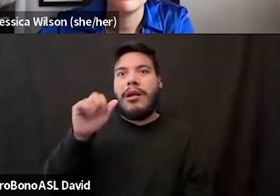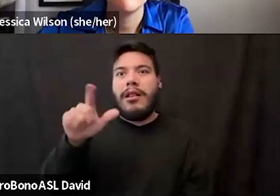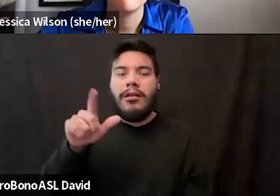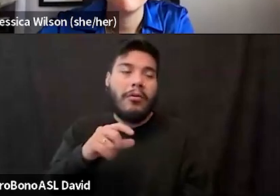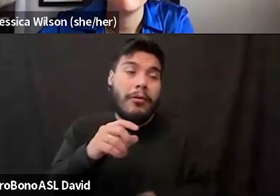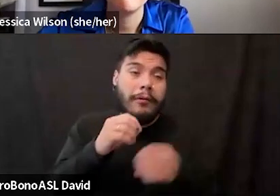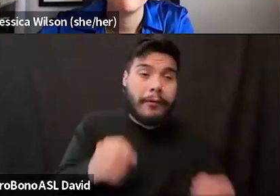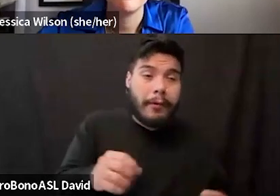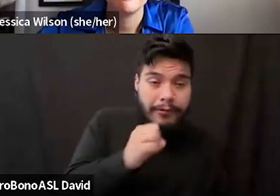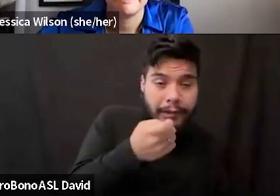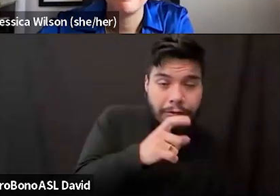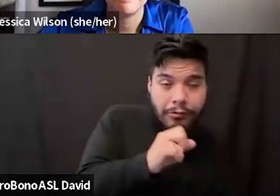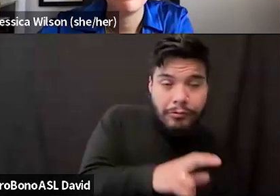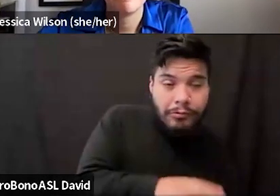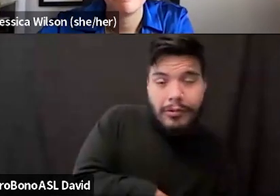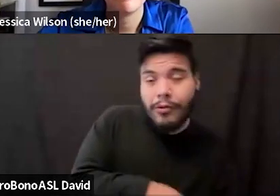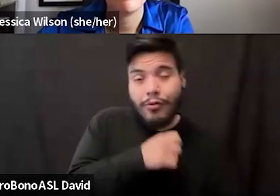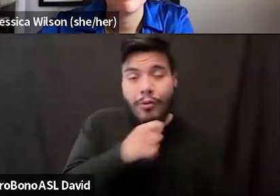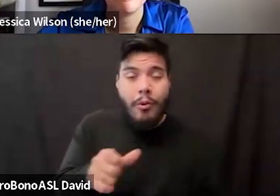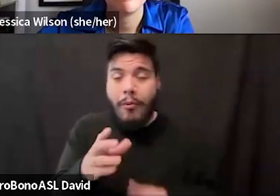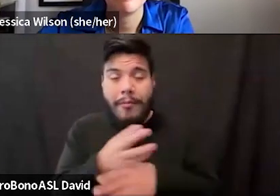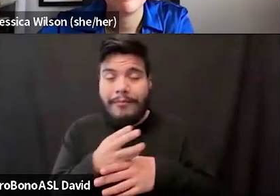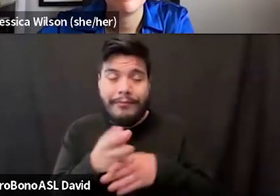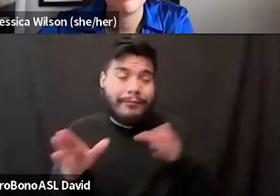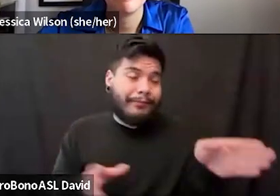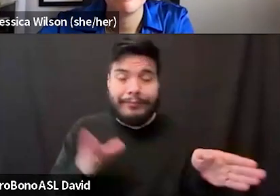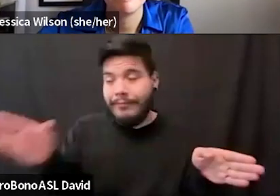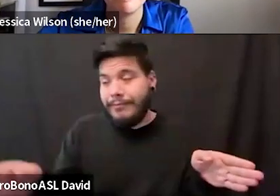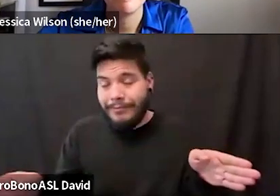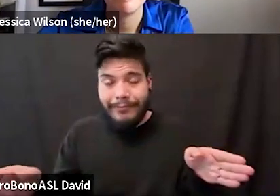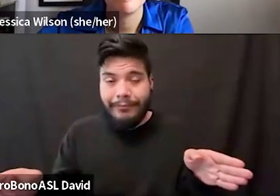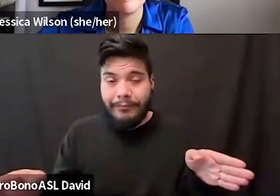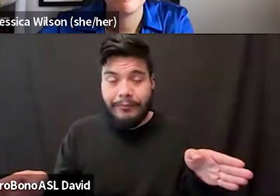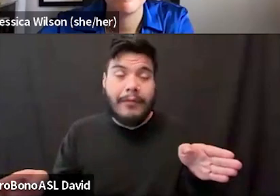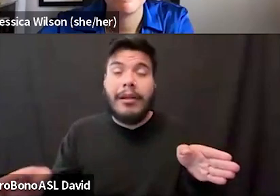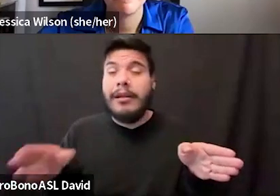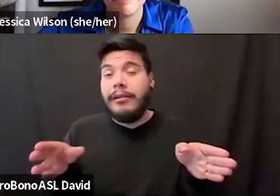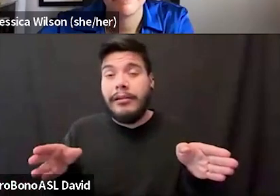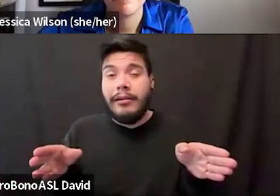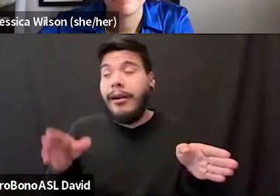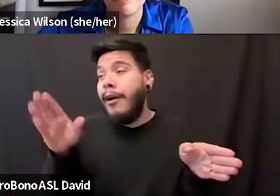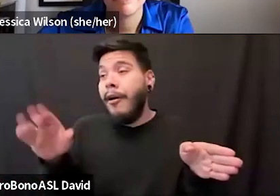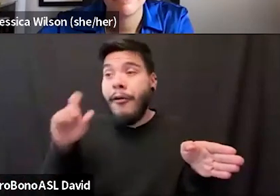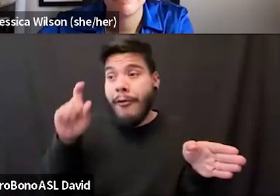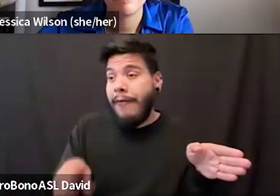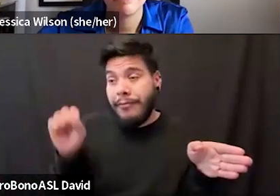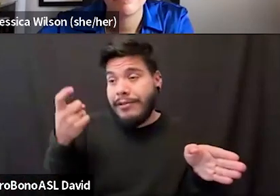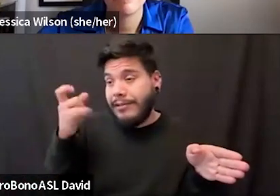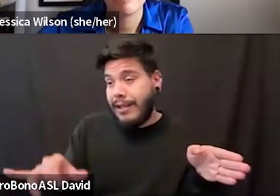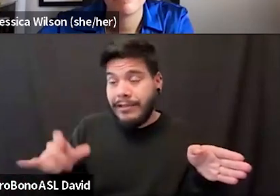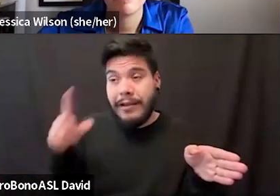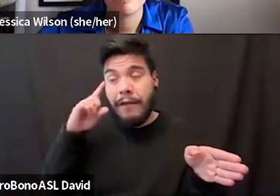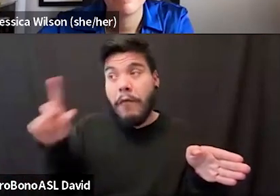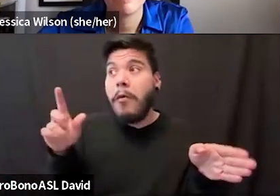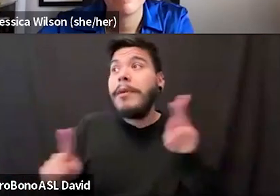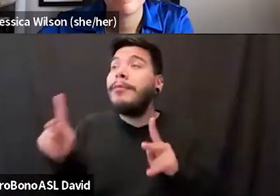it. There's no, you know, there's no in-between for black women. So you're either here to be, um, you know, sexy for other people, not